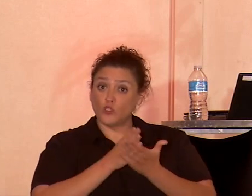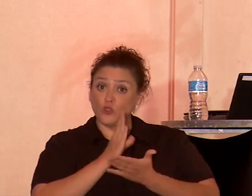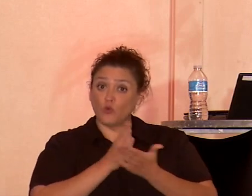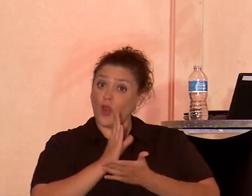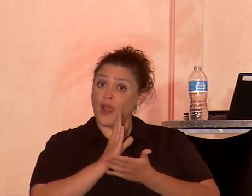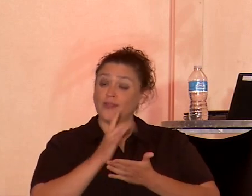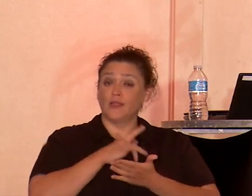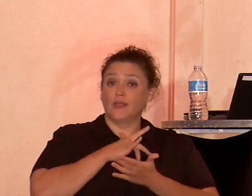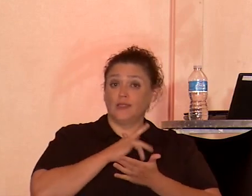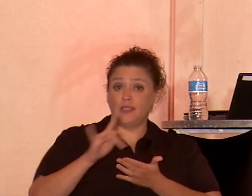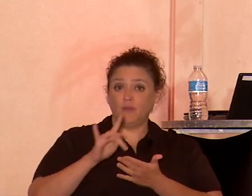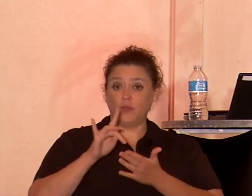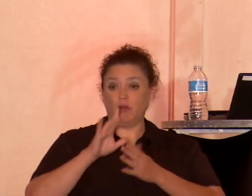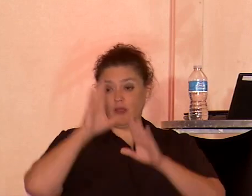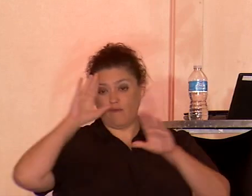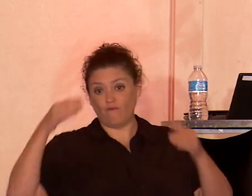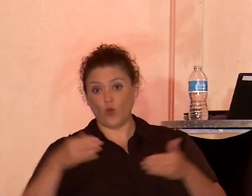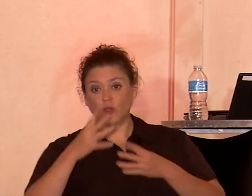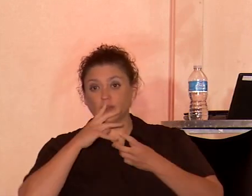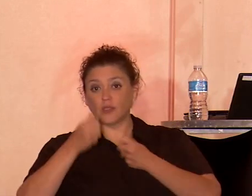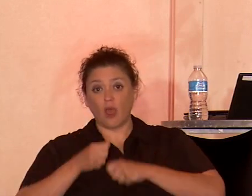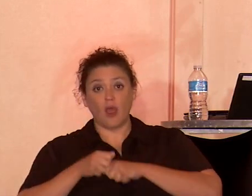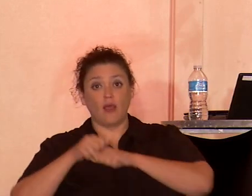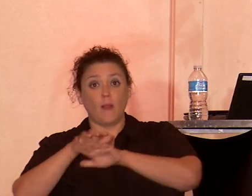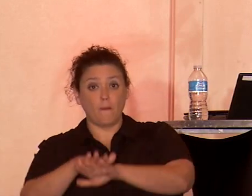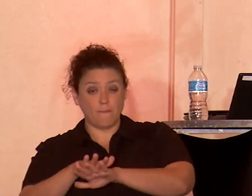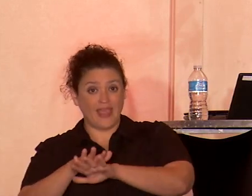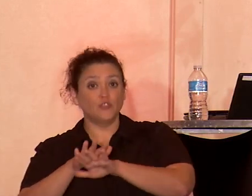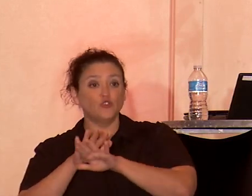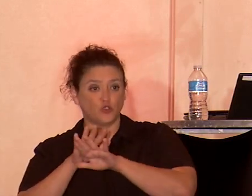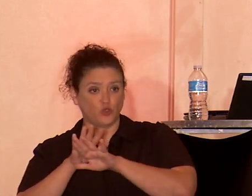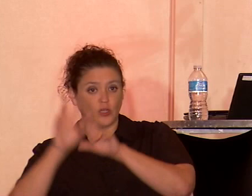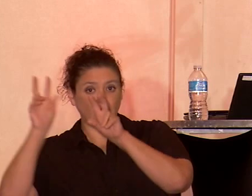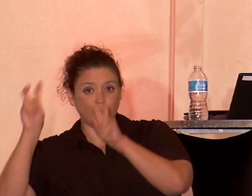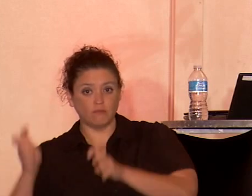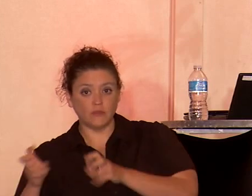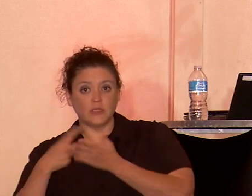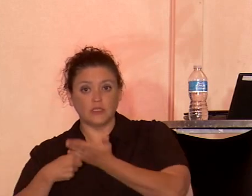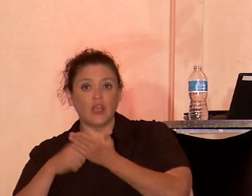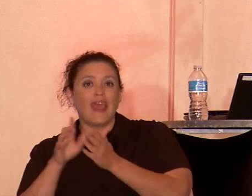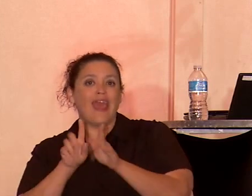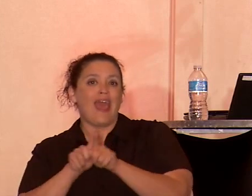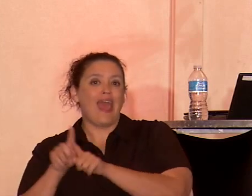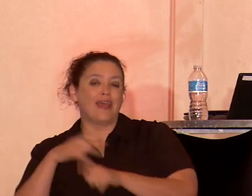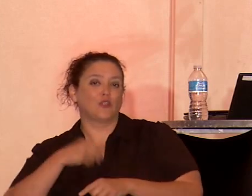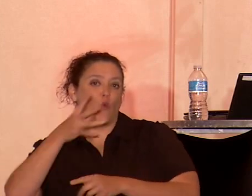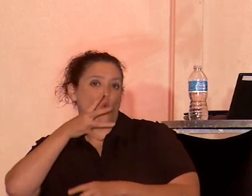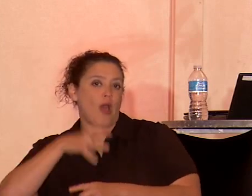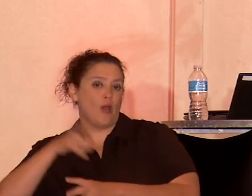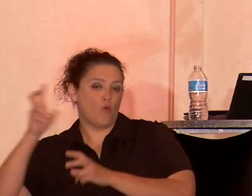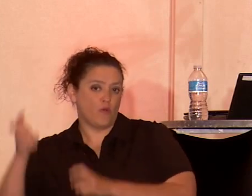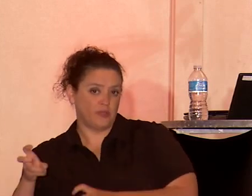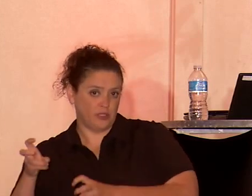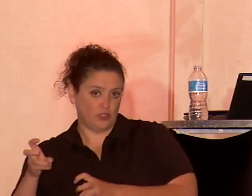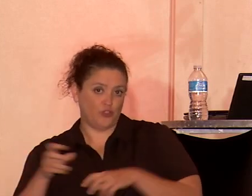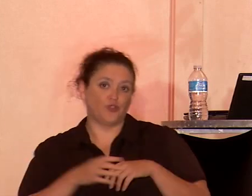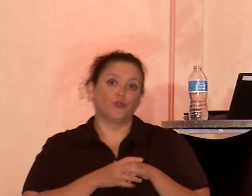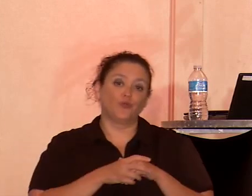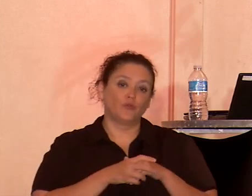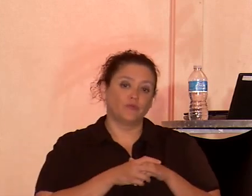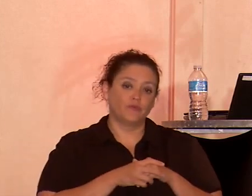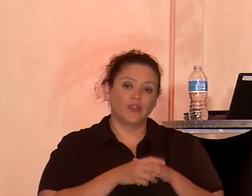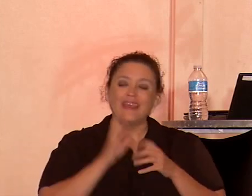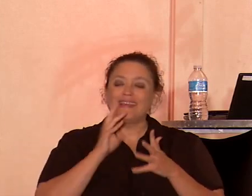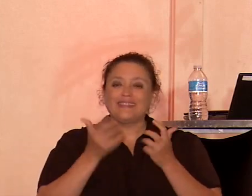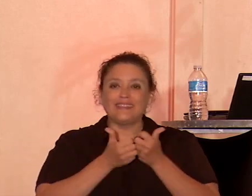within mainstream discourse as a white woman's issue, separate and apart from overarching issues of reproductive